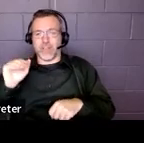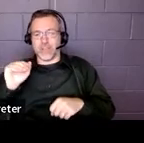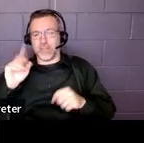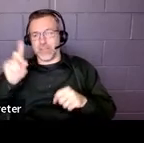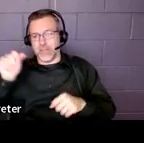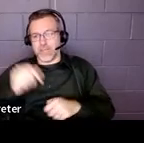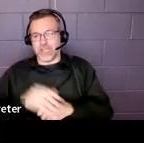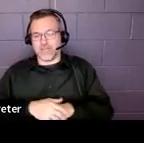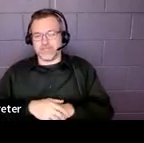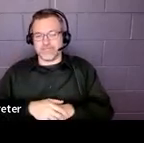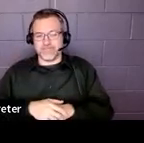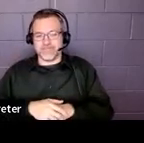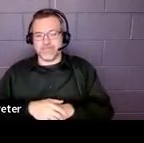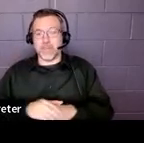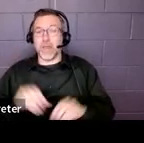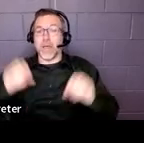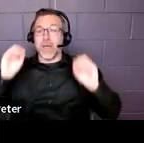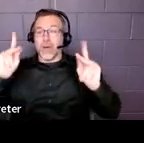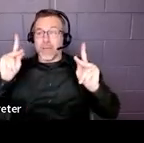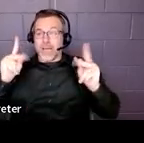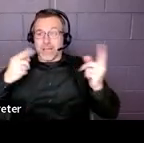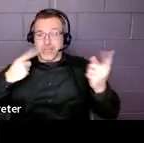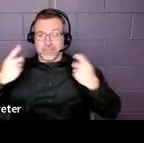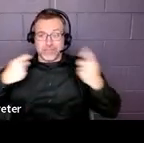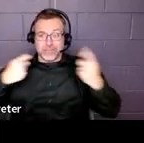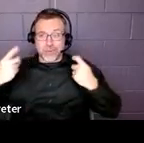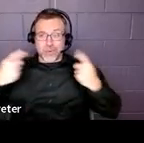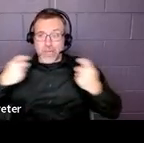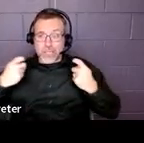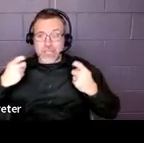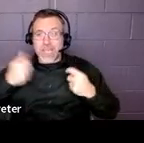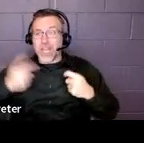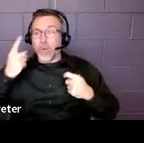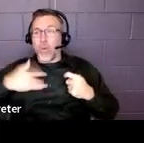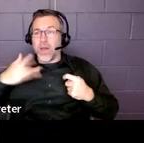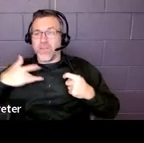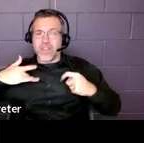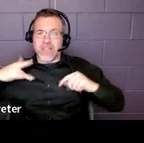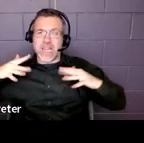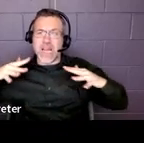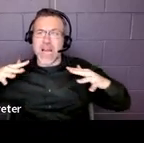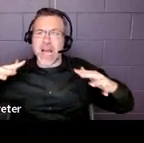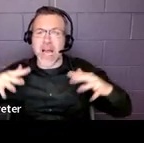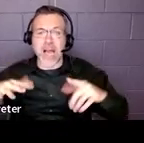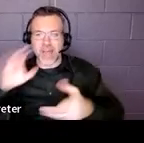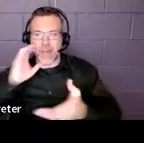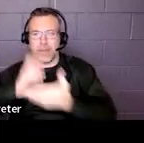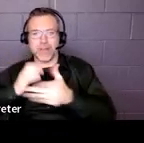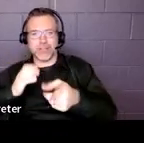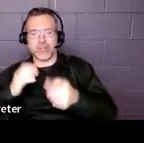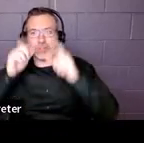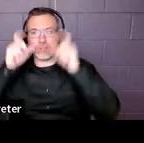All right, any questions? Anyone feeling panicky like our question mark here? I hope not.